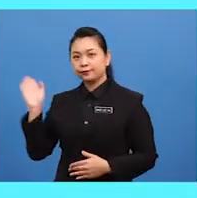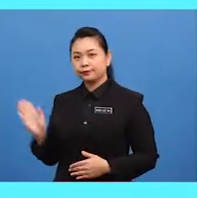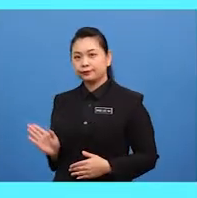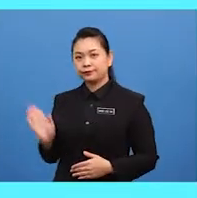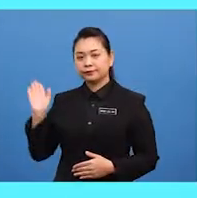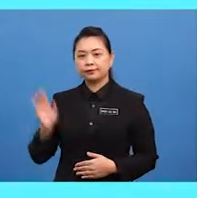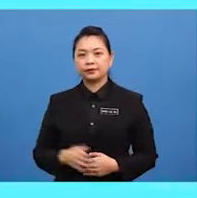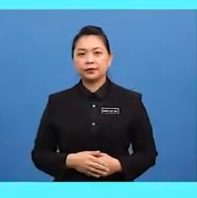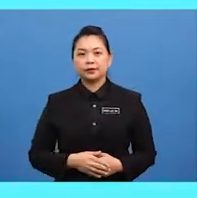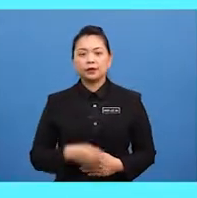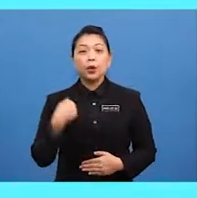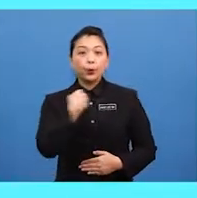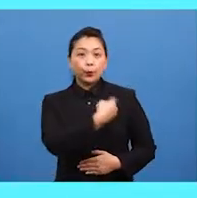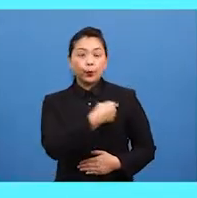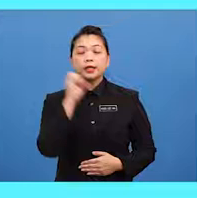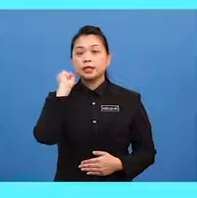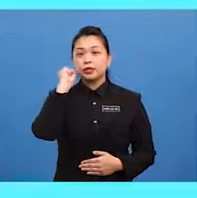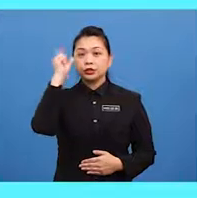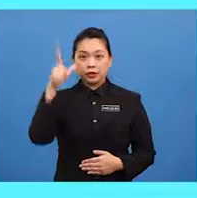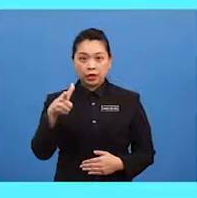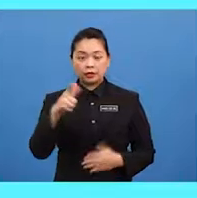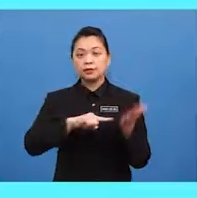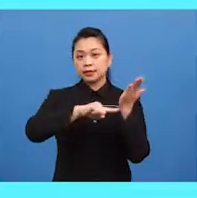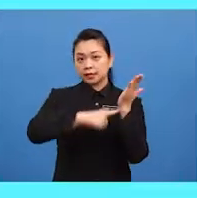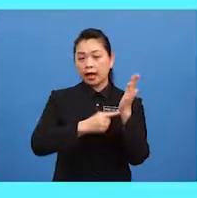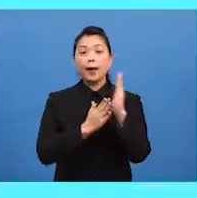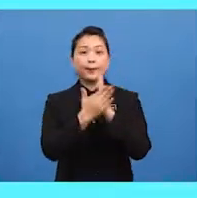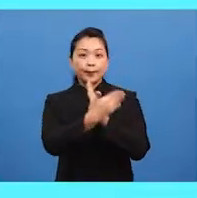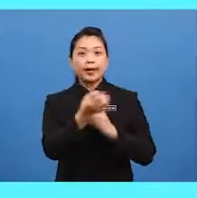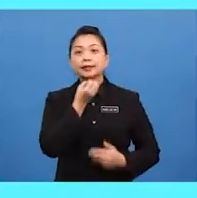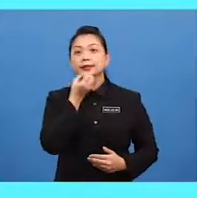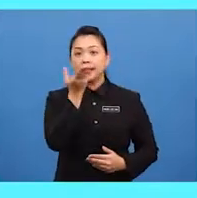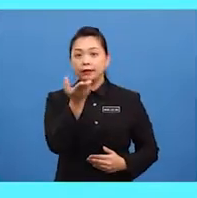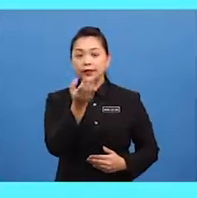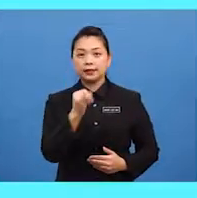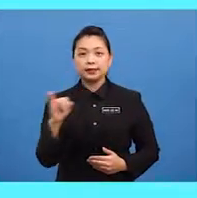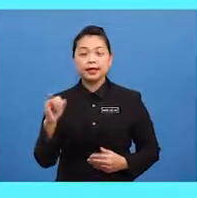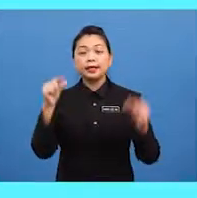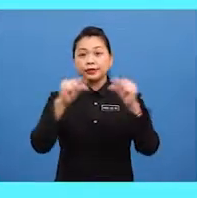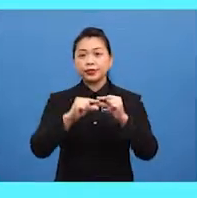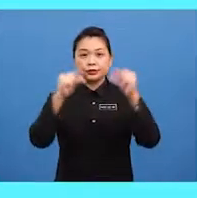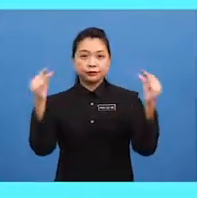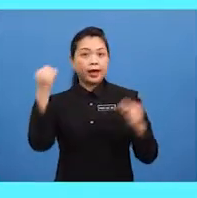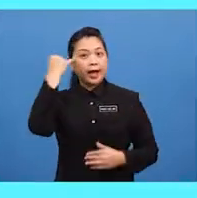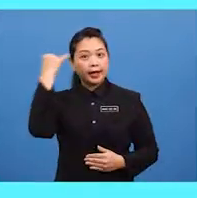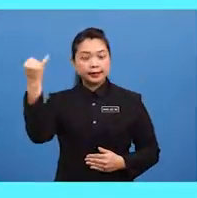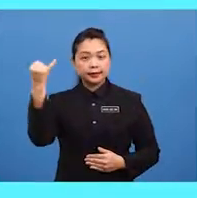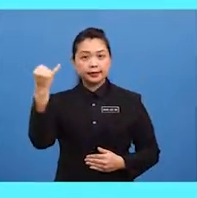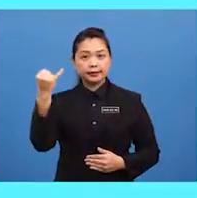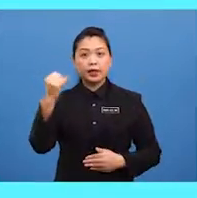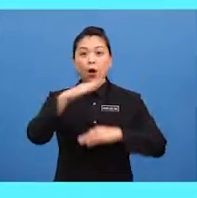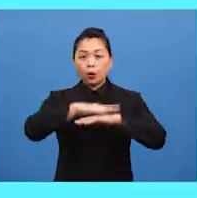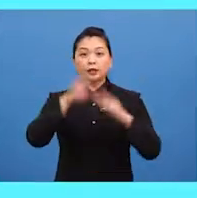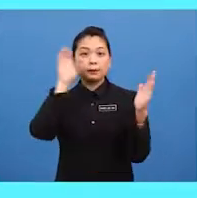We shall start describing by telling the general idea of the picture using